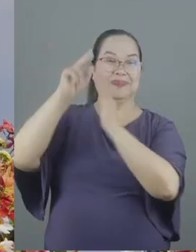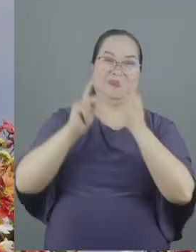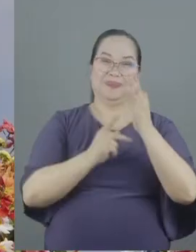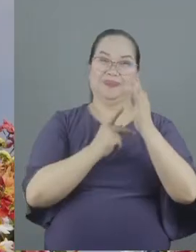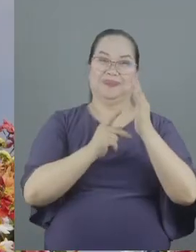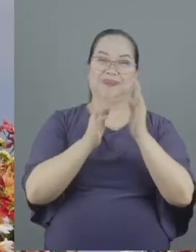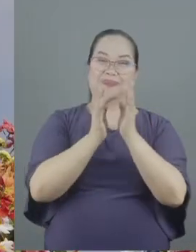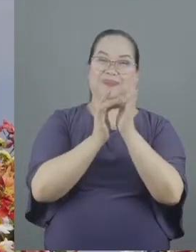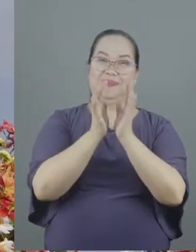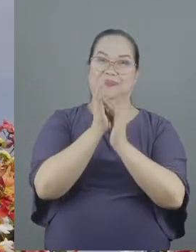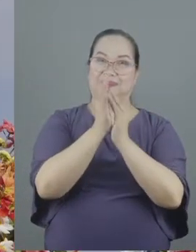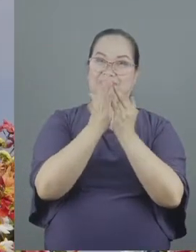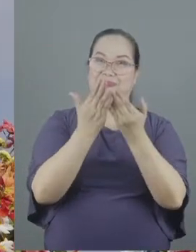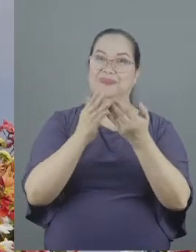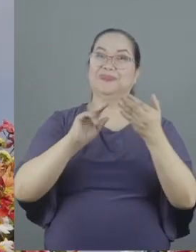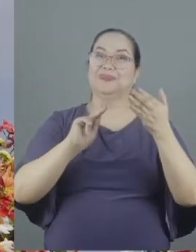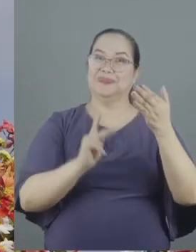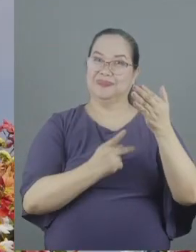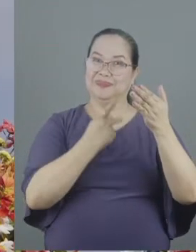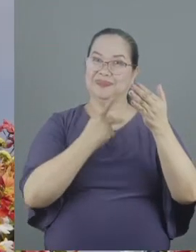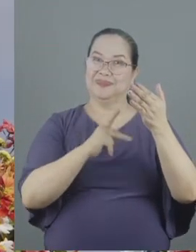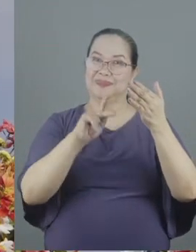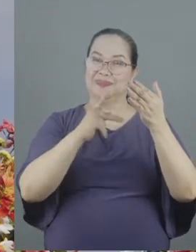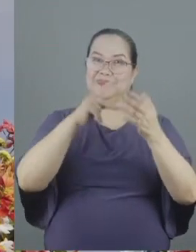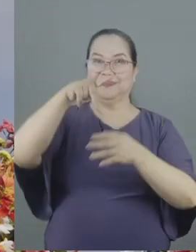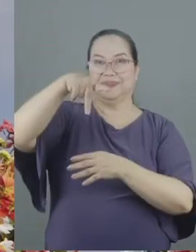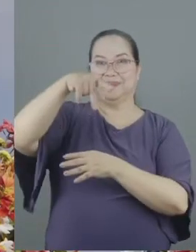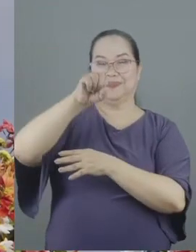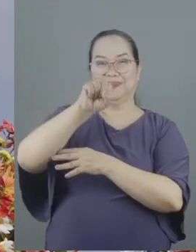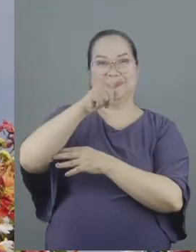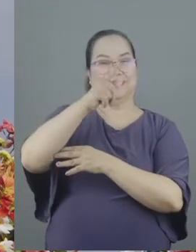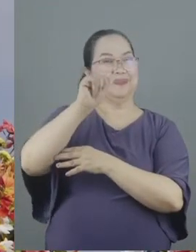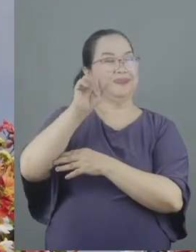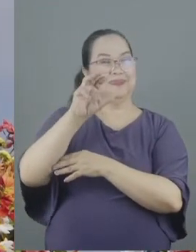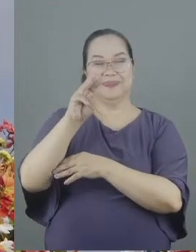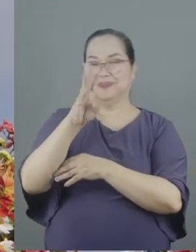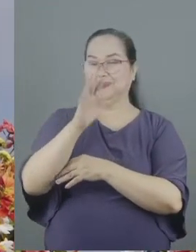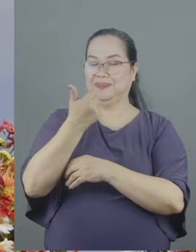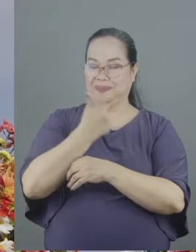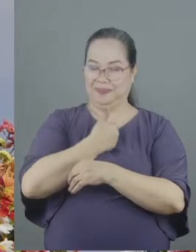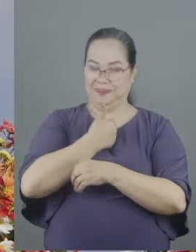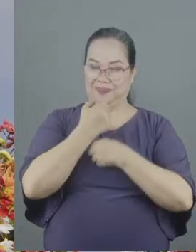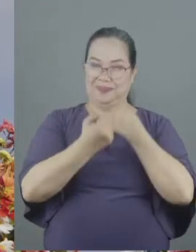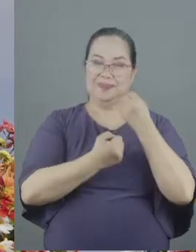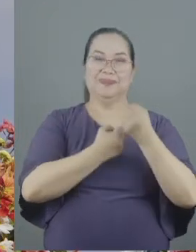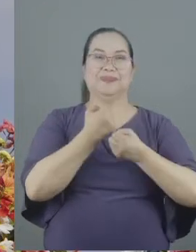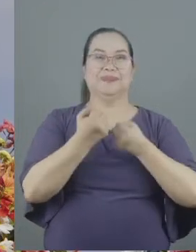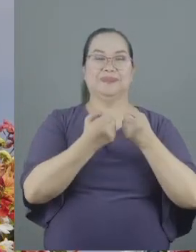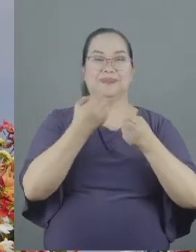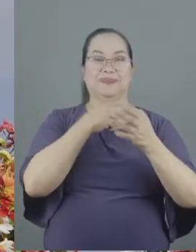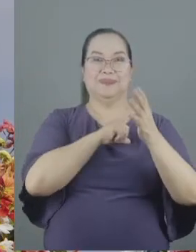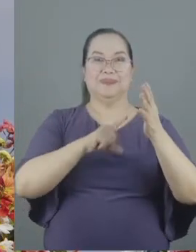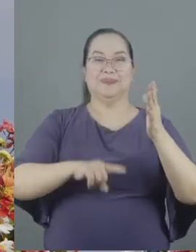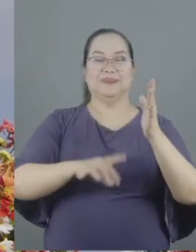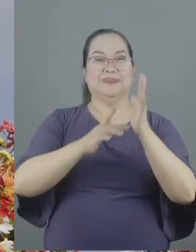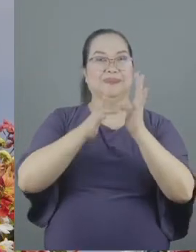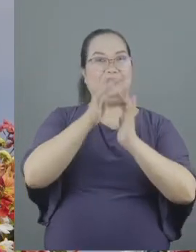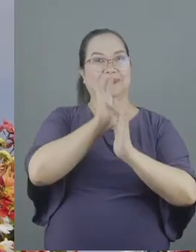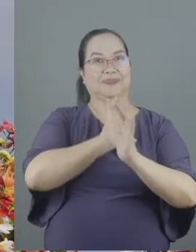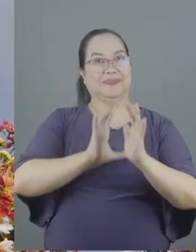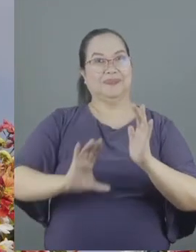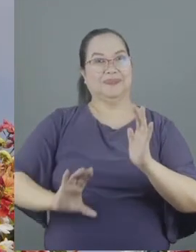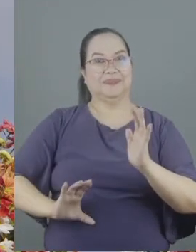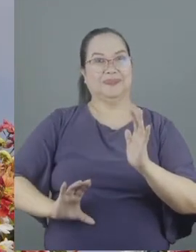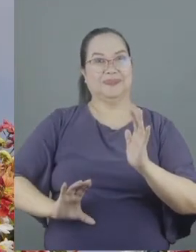and that psalm describes the suffering and the sacrifice the self sacrifice of our Lord and Savior Jesus Christ